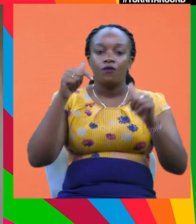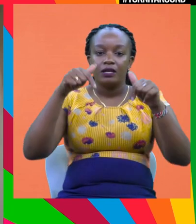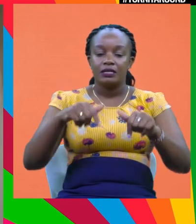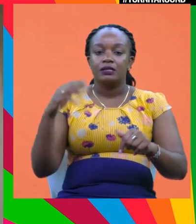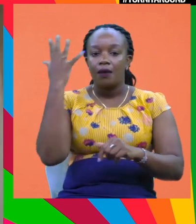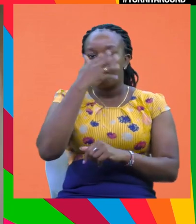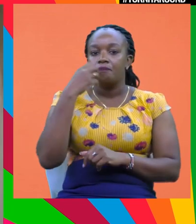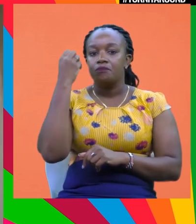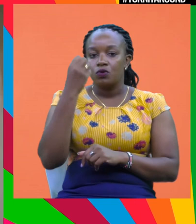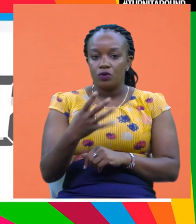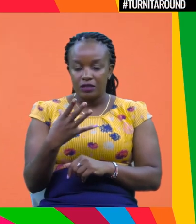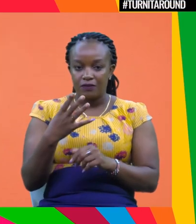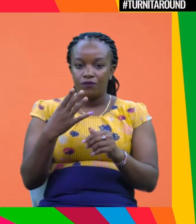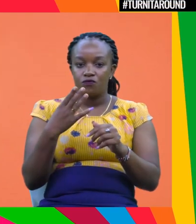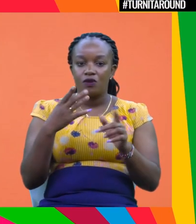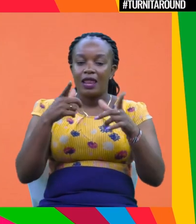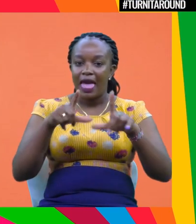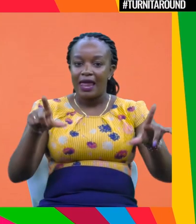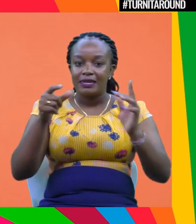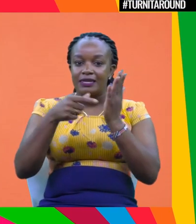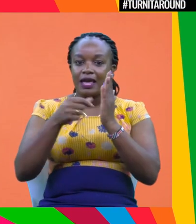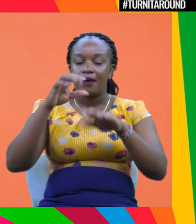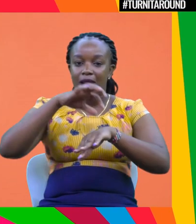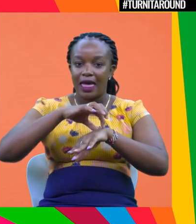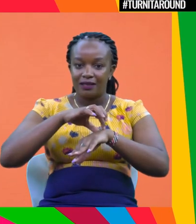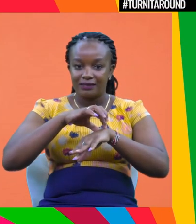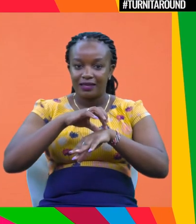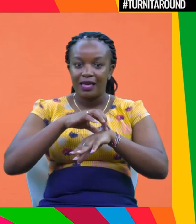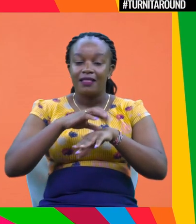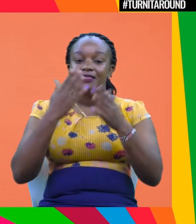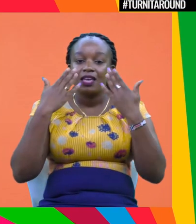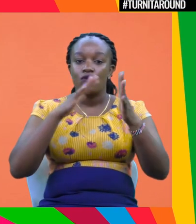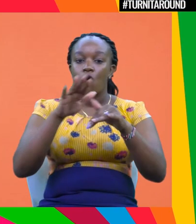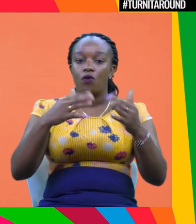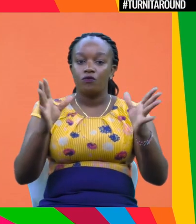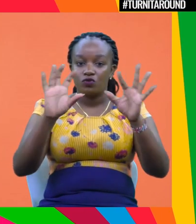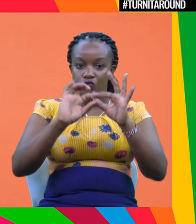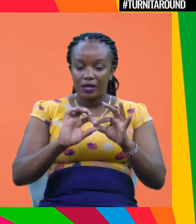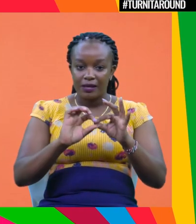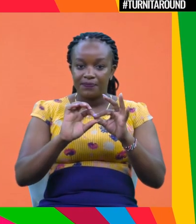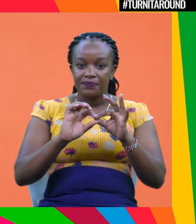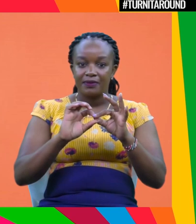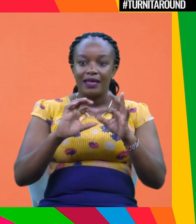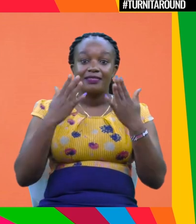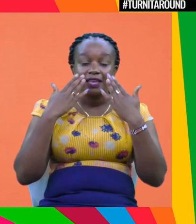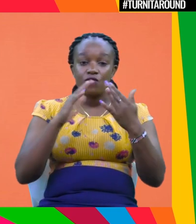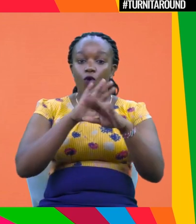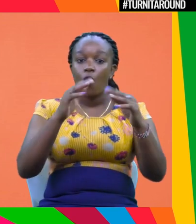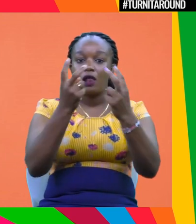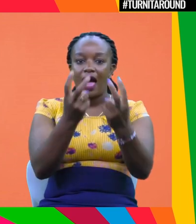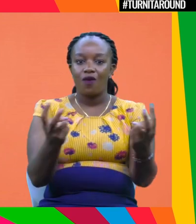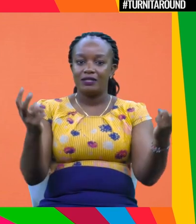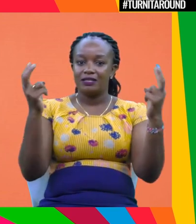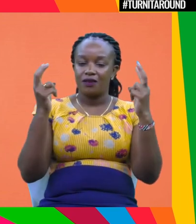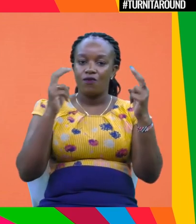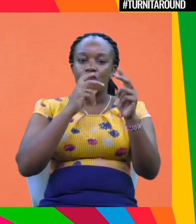this beautiful planet called Earth. Thank you all for joining us. And thank you, um, you know, all the audiences